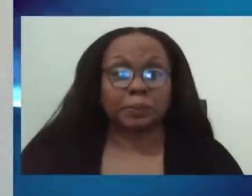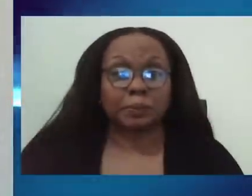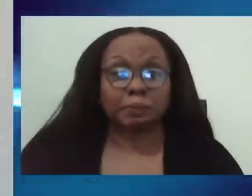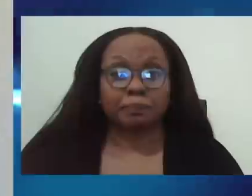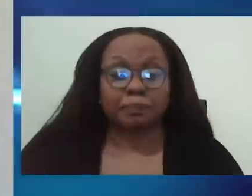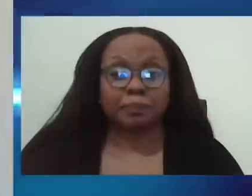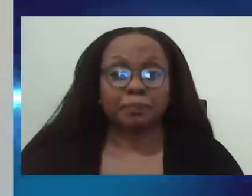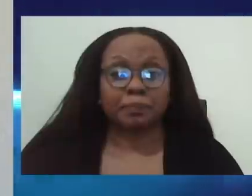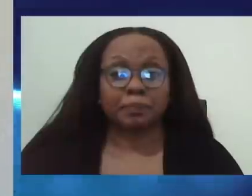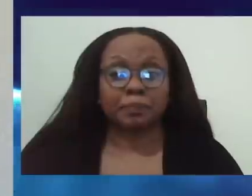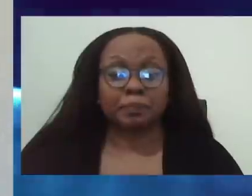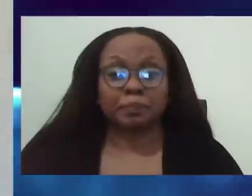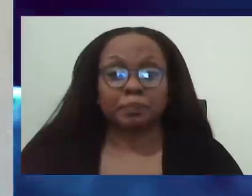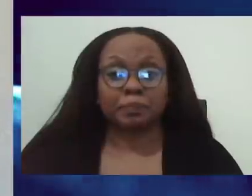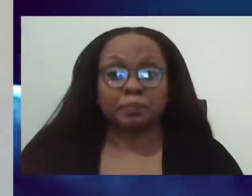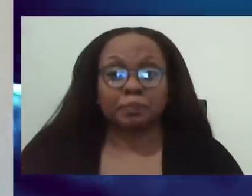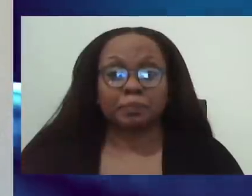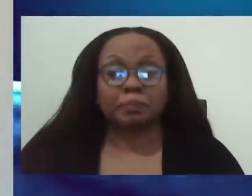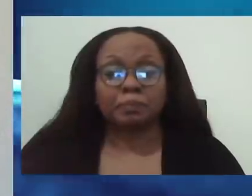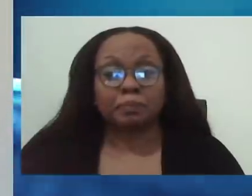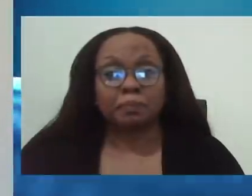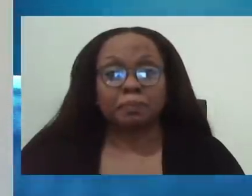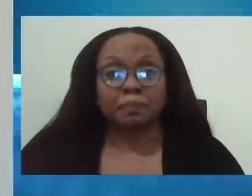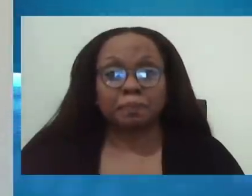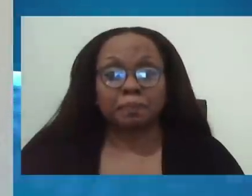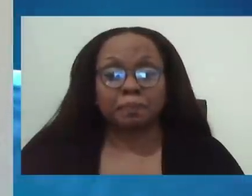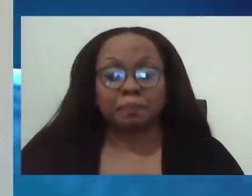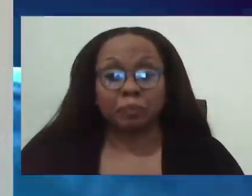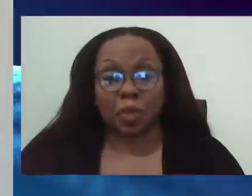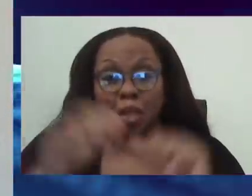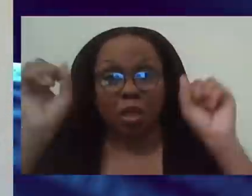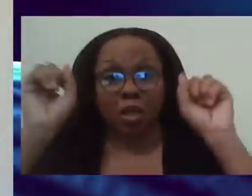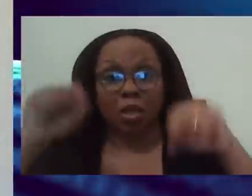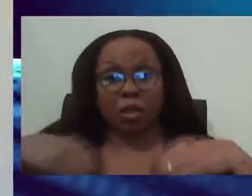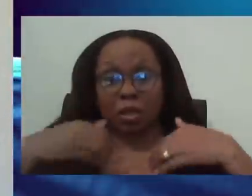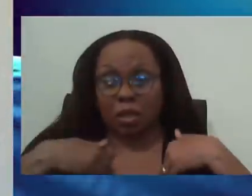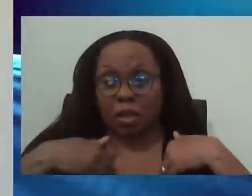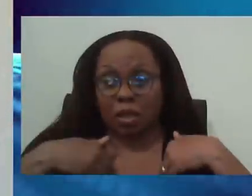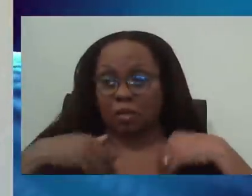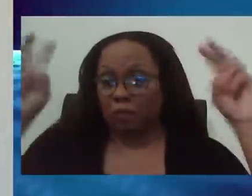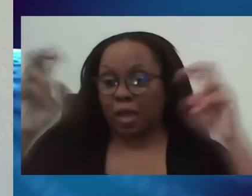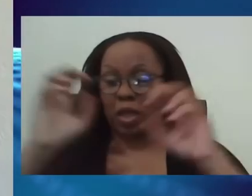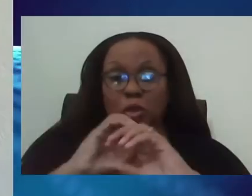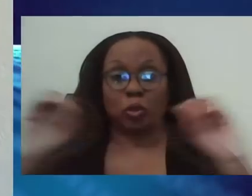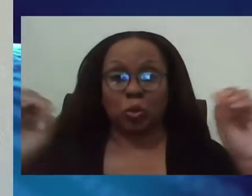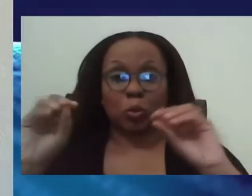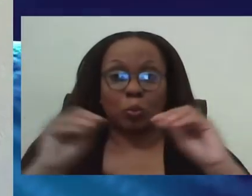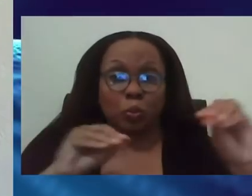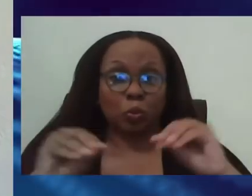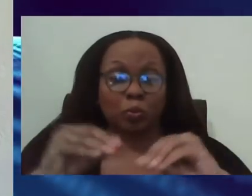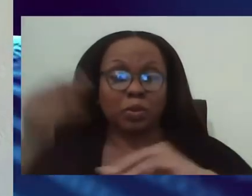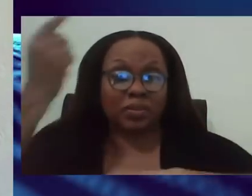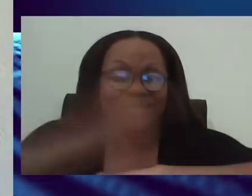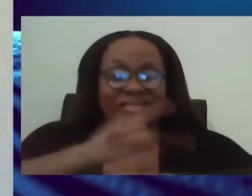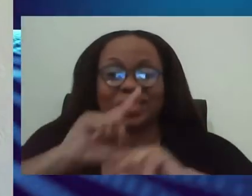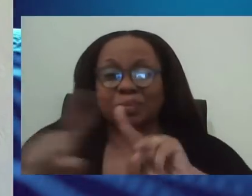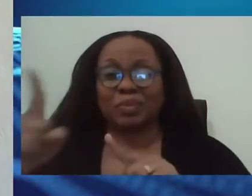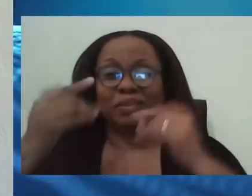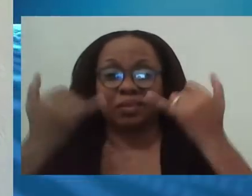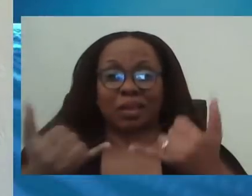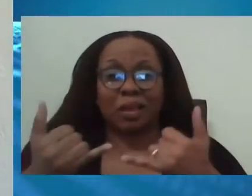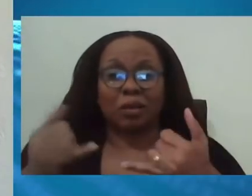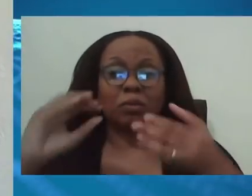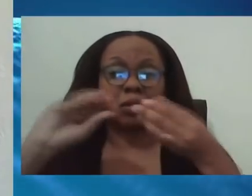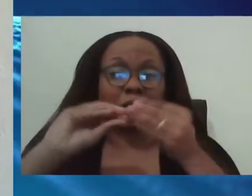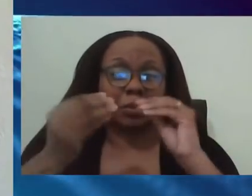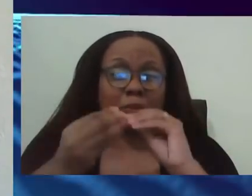yeah, we can have, know, movement days, but our numbers are, are quite high. And